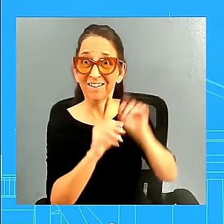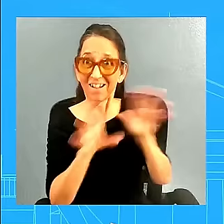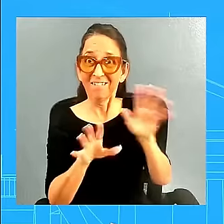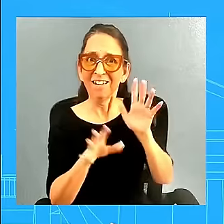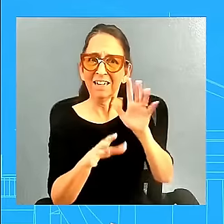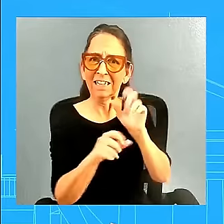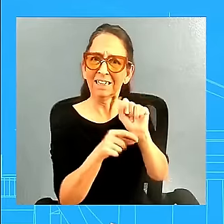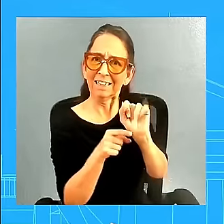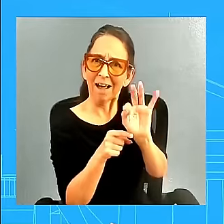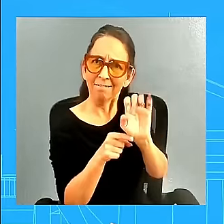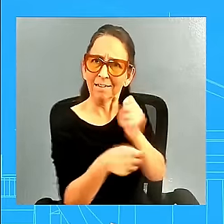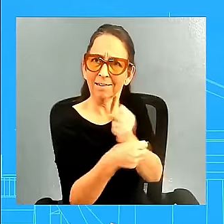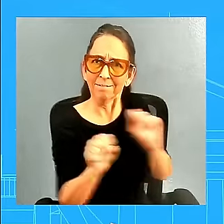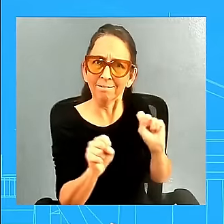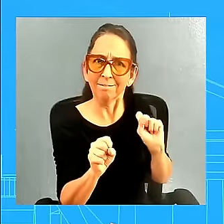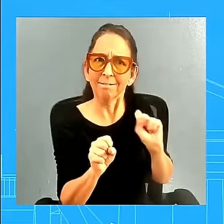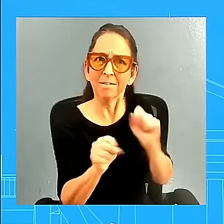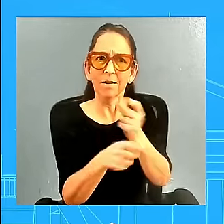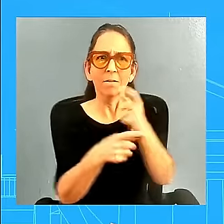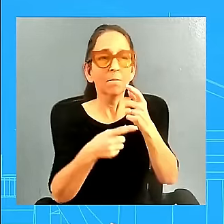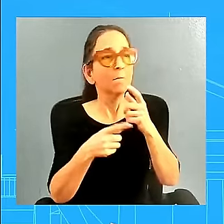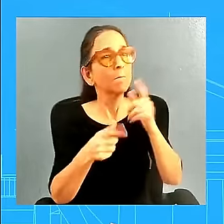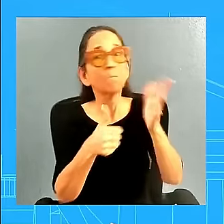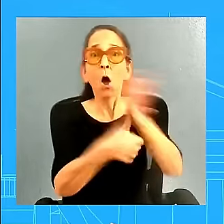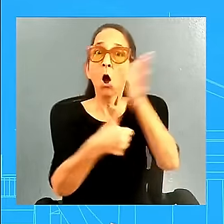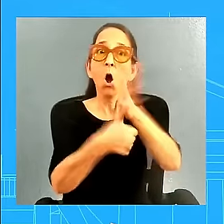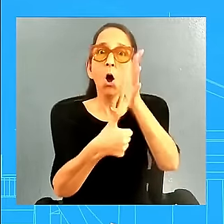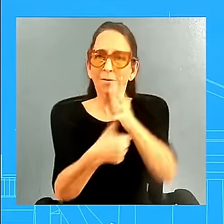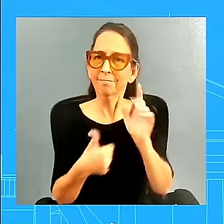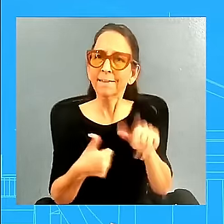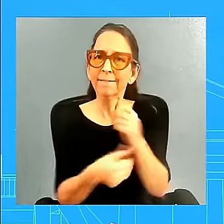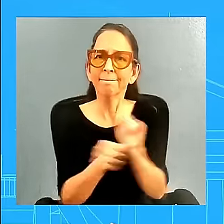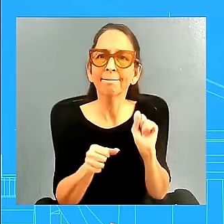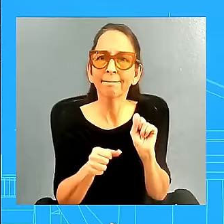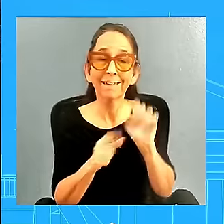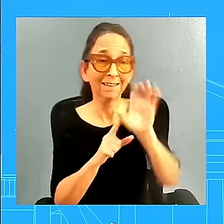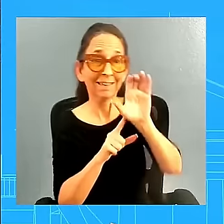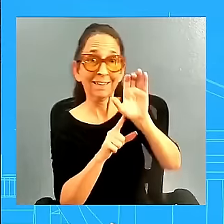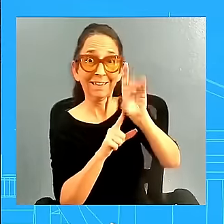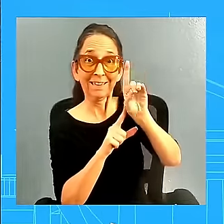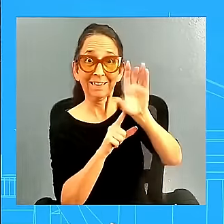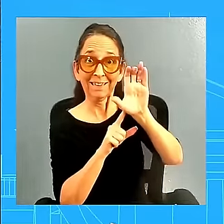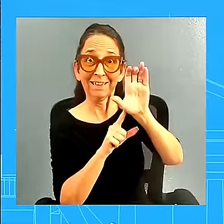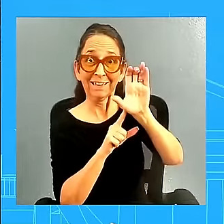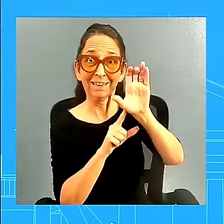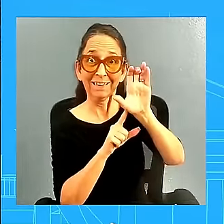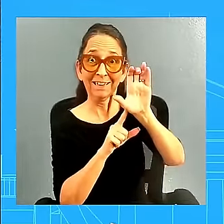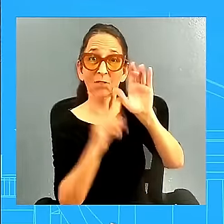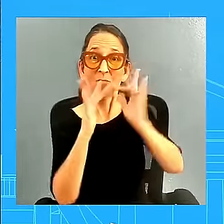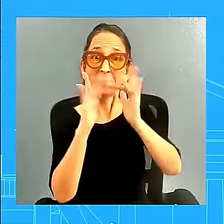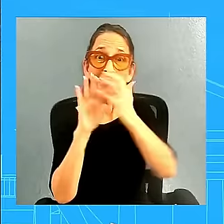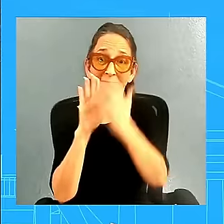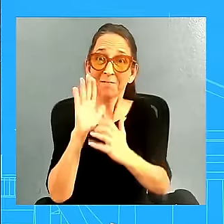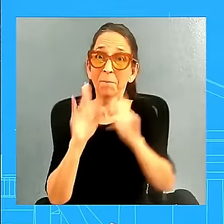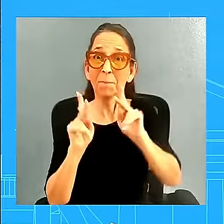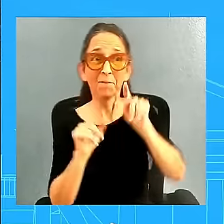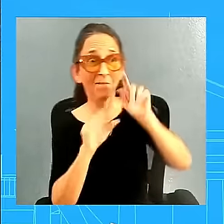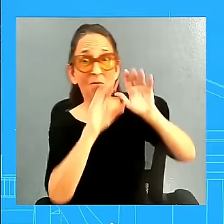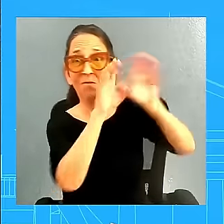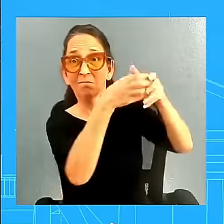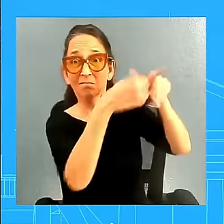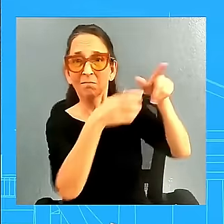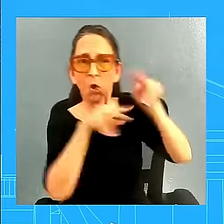is certainly a priority for us. And CDC is on top of this and looking into it. Just one more. Any reaction to Joel Stein